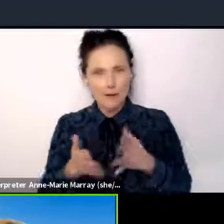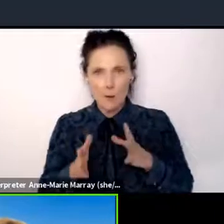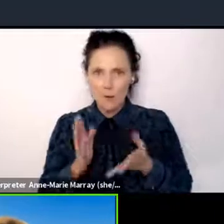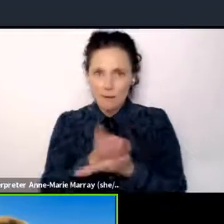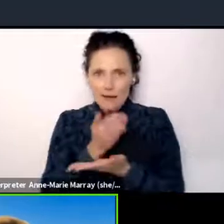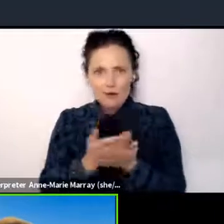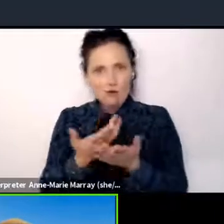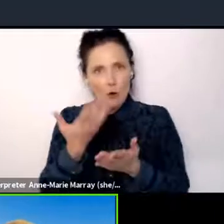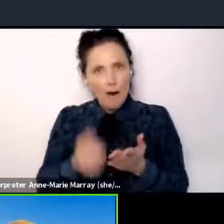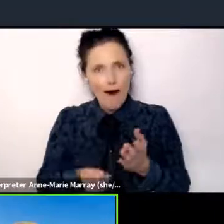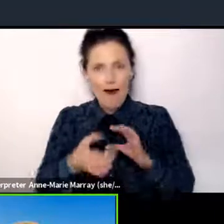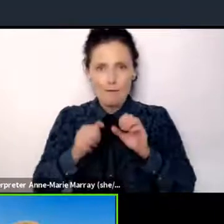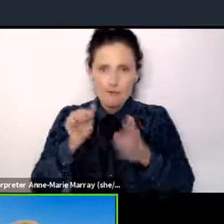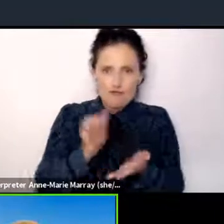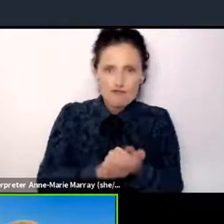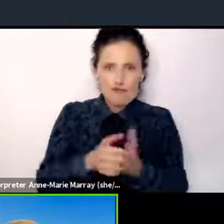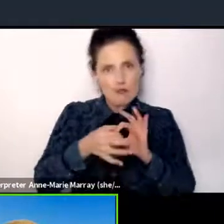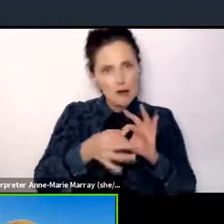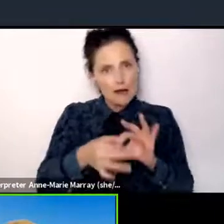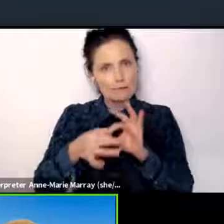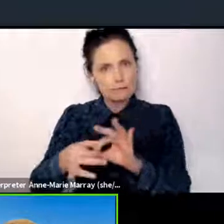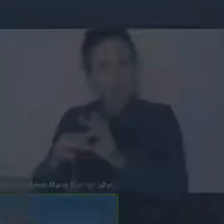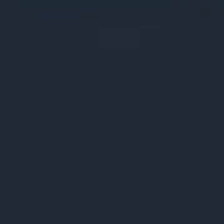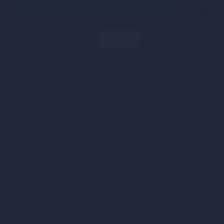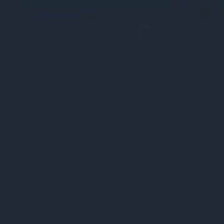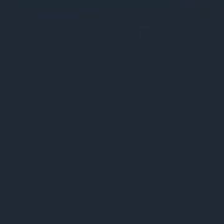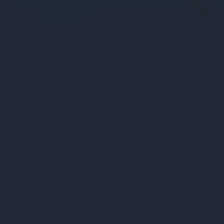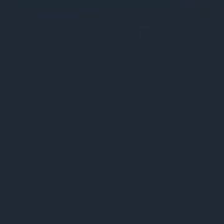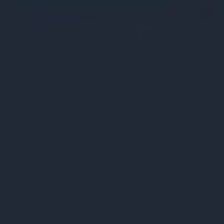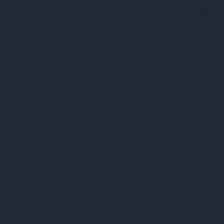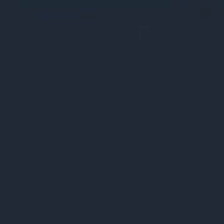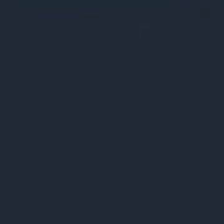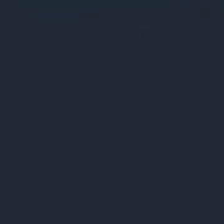across unions, cities, civil society and young people.